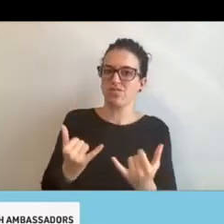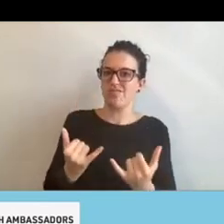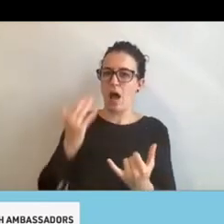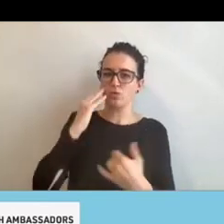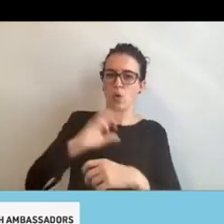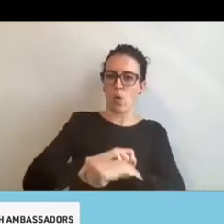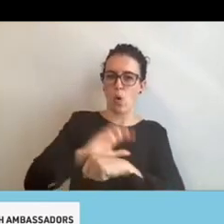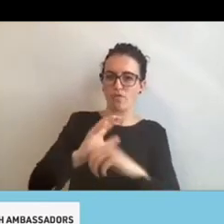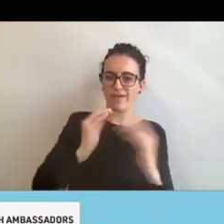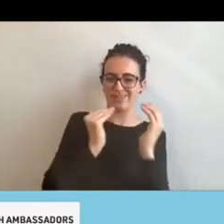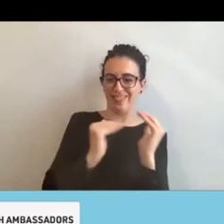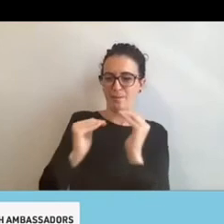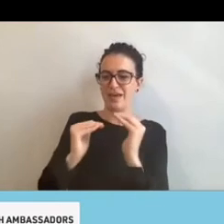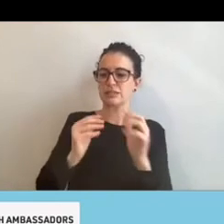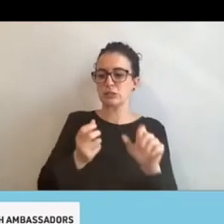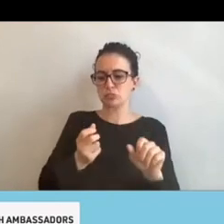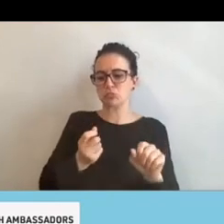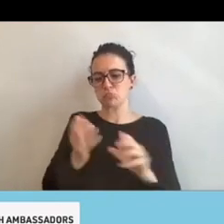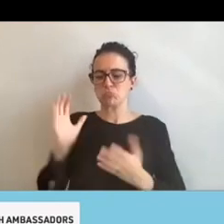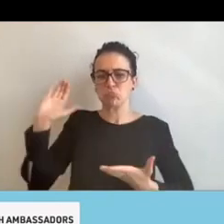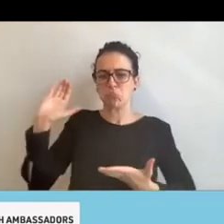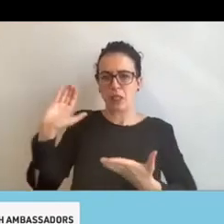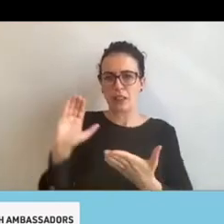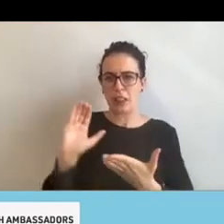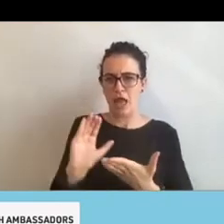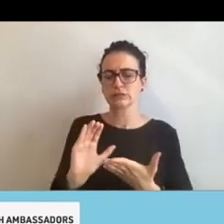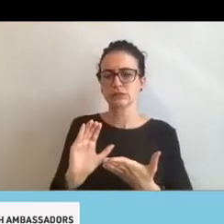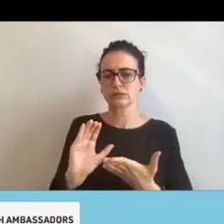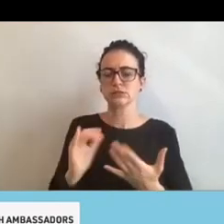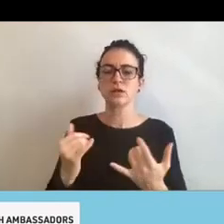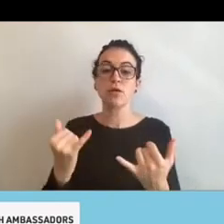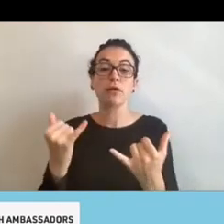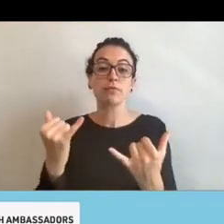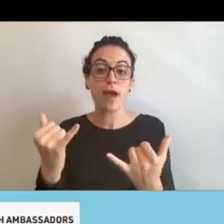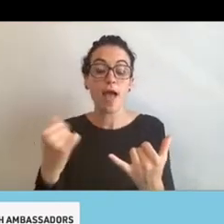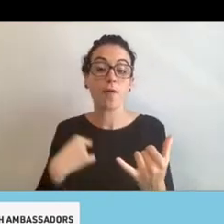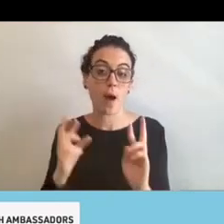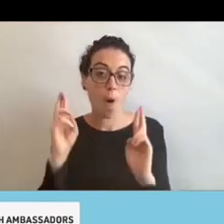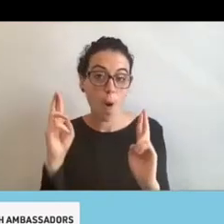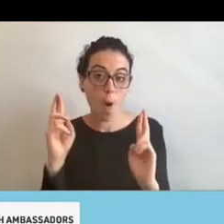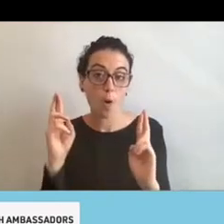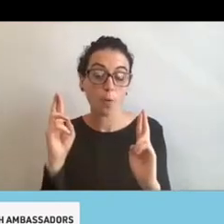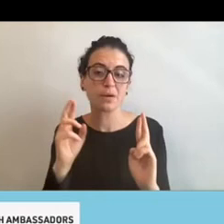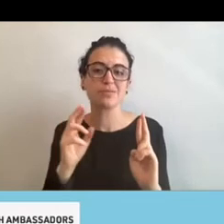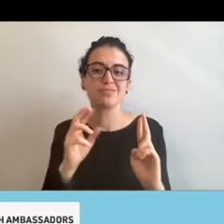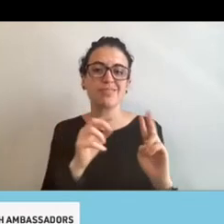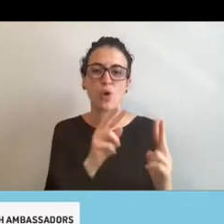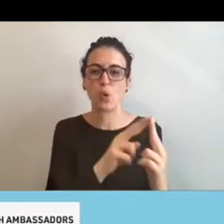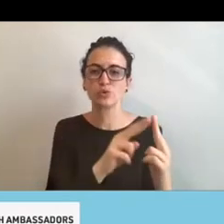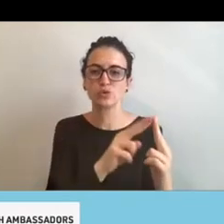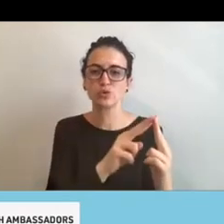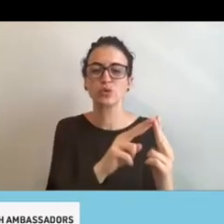a little bit. But now I'm hoping that the service coordinators, the county